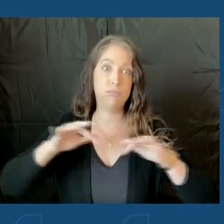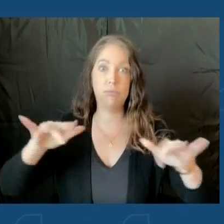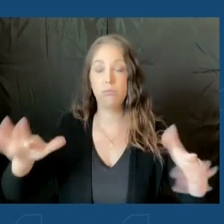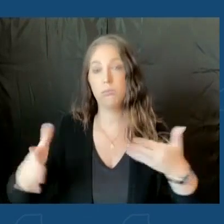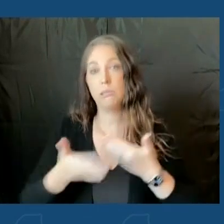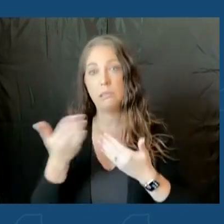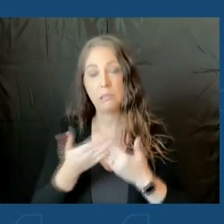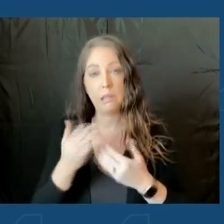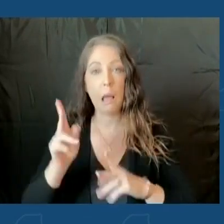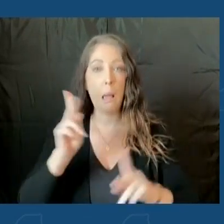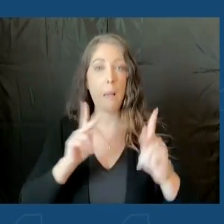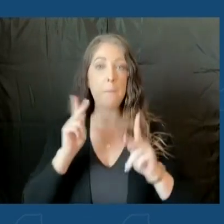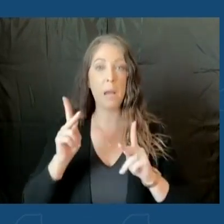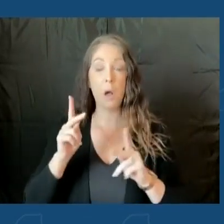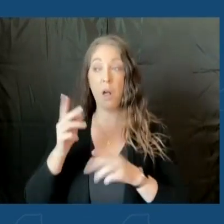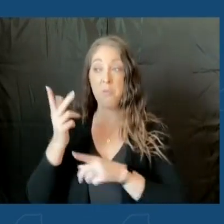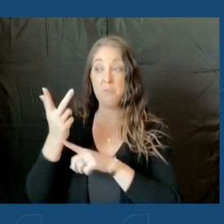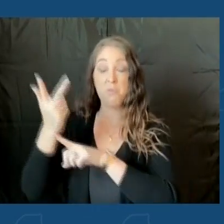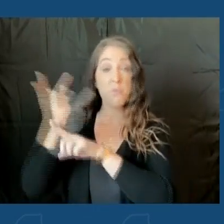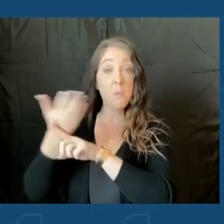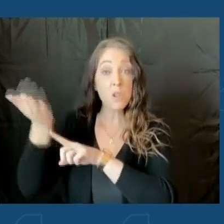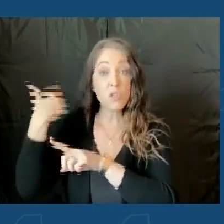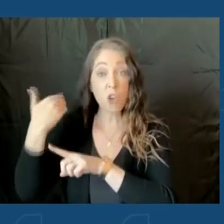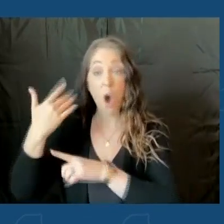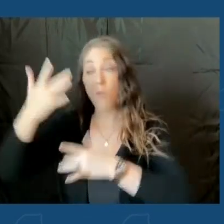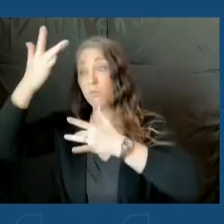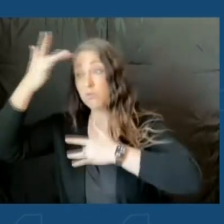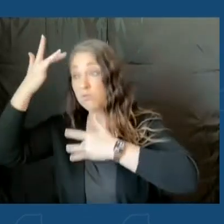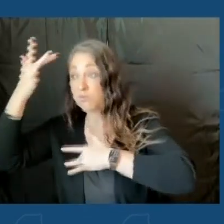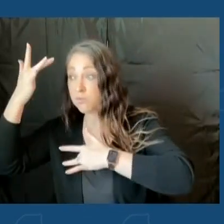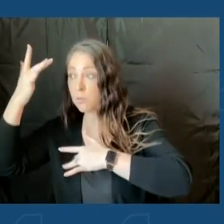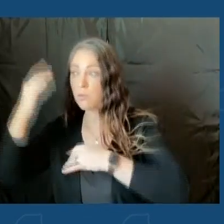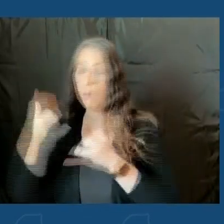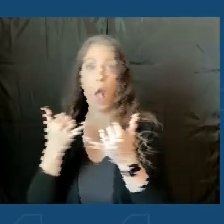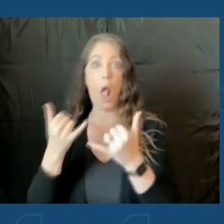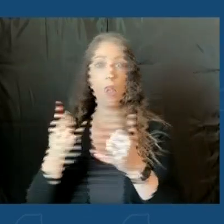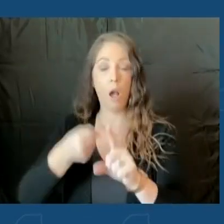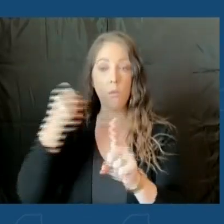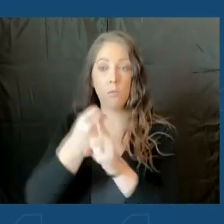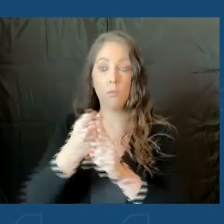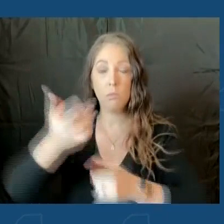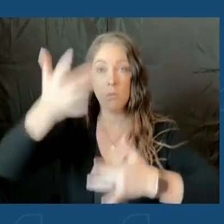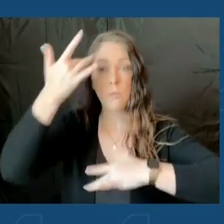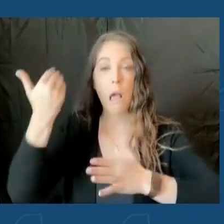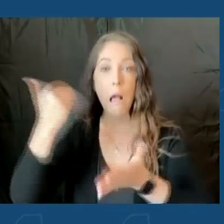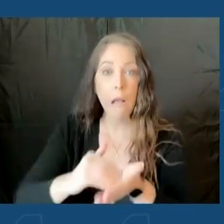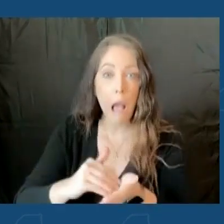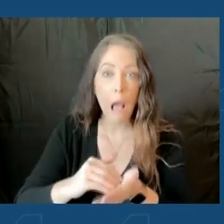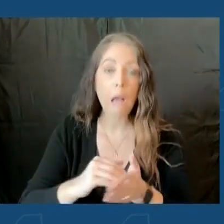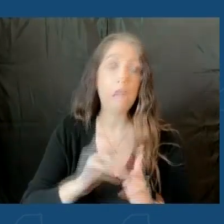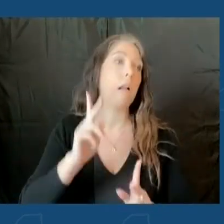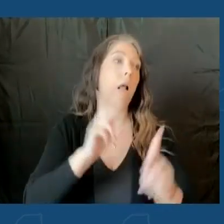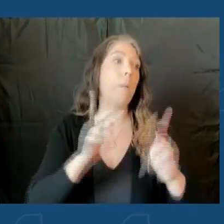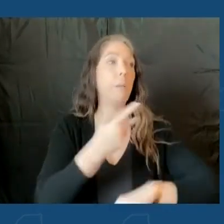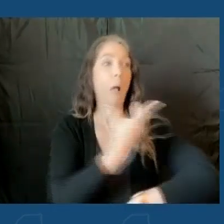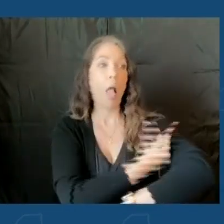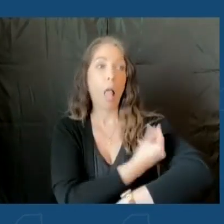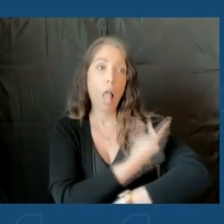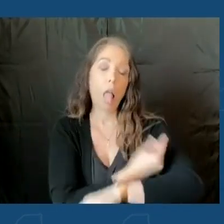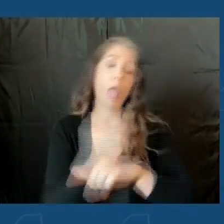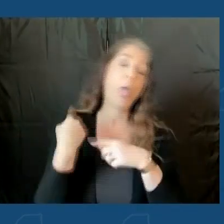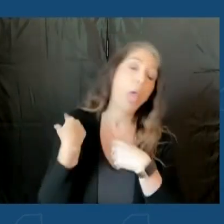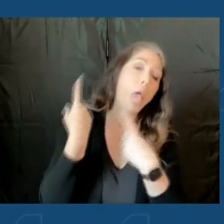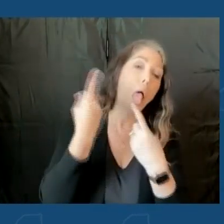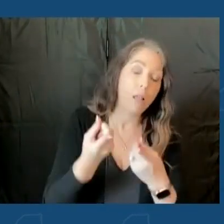who were infected three months ago were seeing high levels of reinfections. People who have not been boosted for a while, have not gotten a vaccine shot in a while. We're seeing a lot of